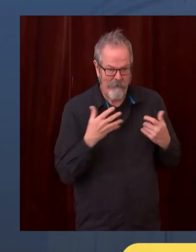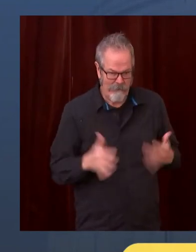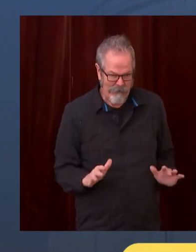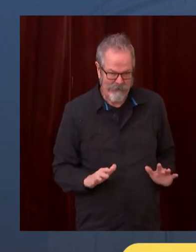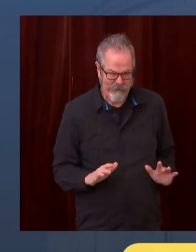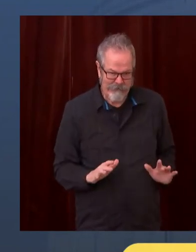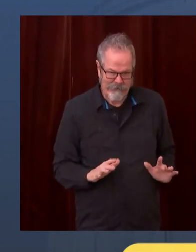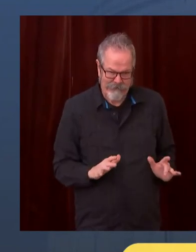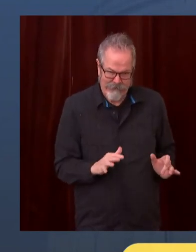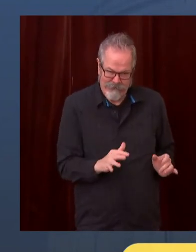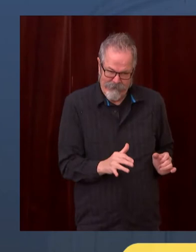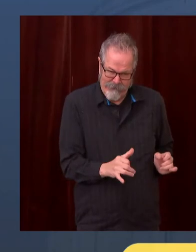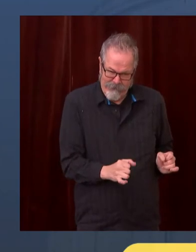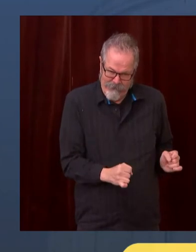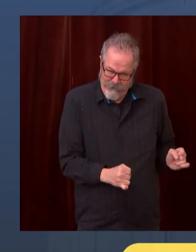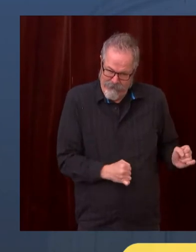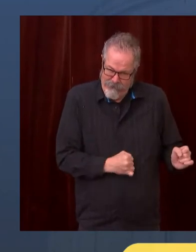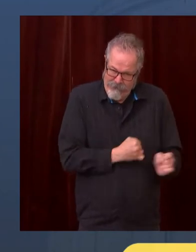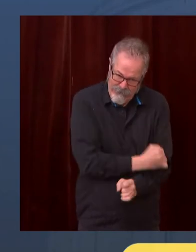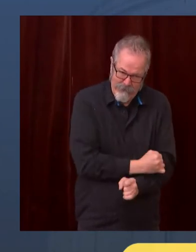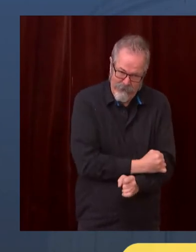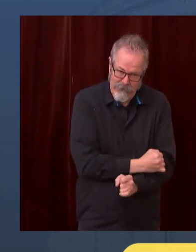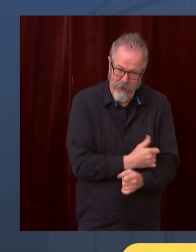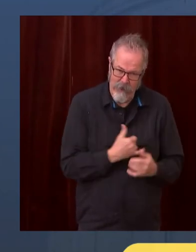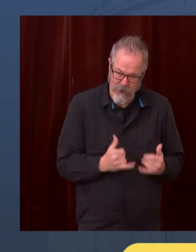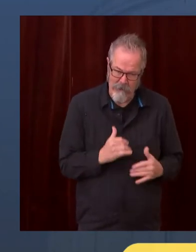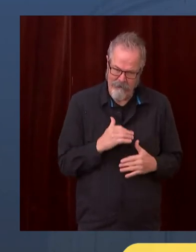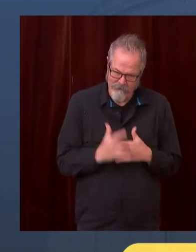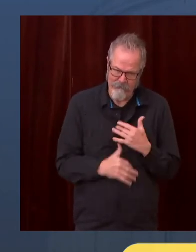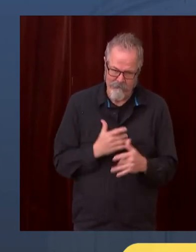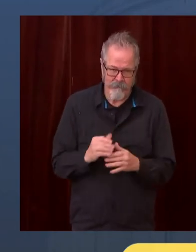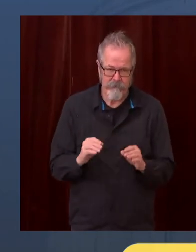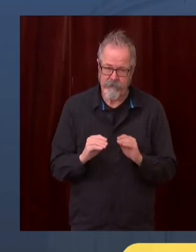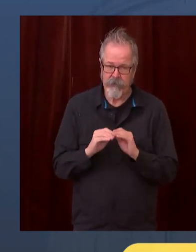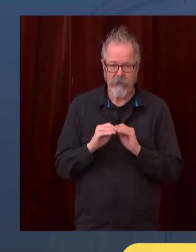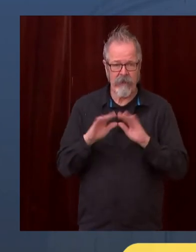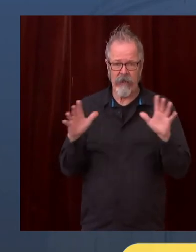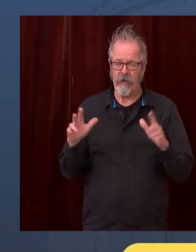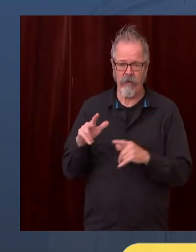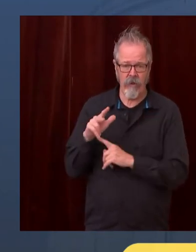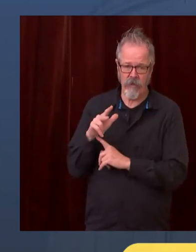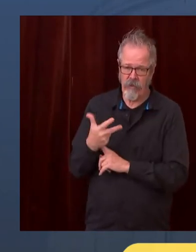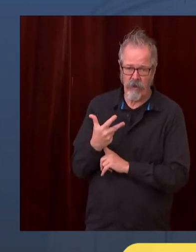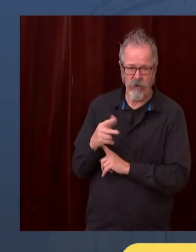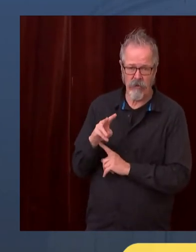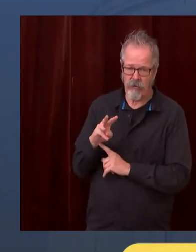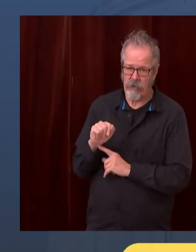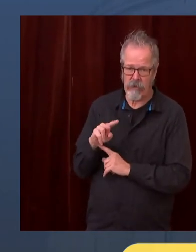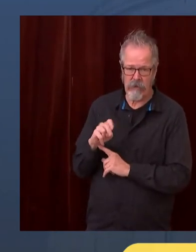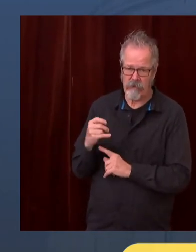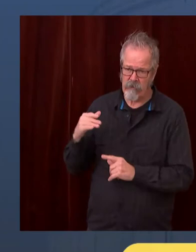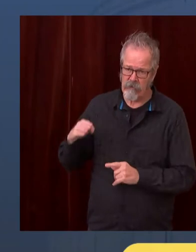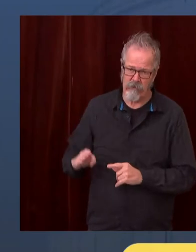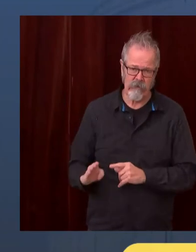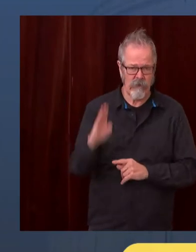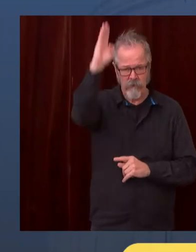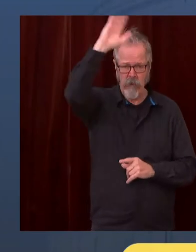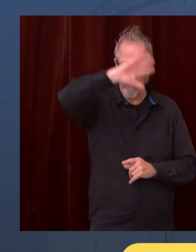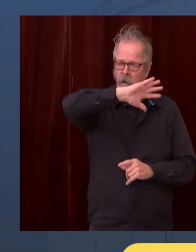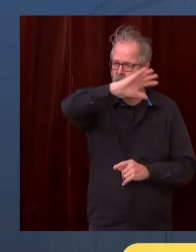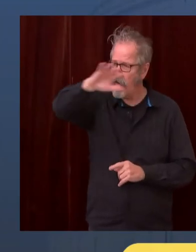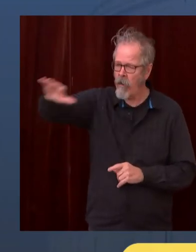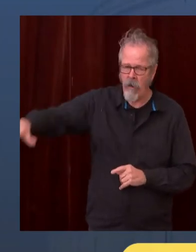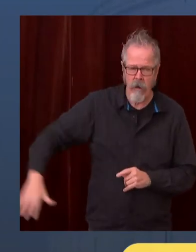are in a third national wave that the federal government will act. Now we're not sure of that. So at the moment, we don't have